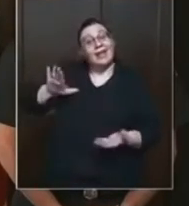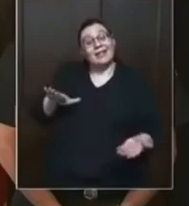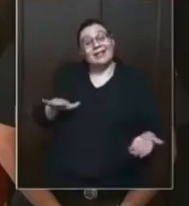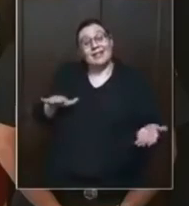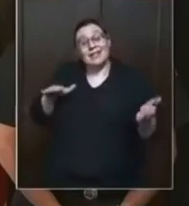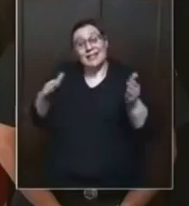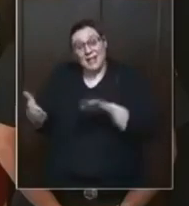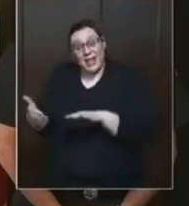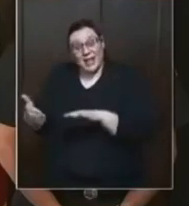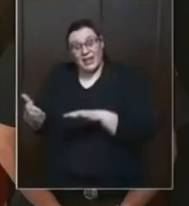Shalom.